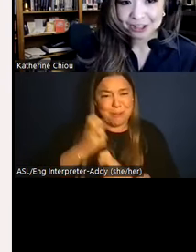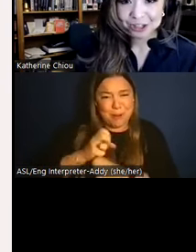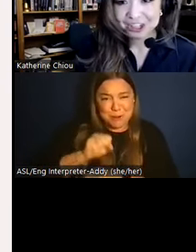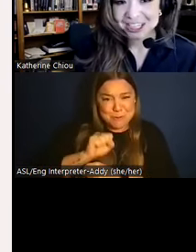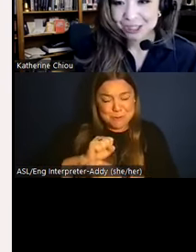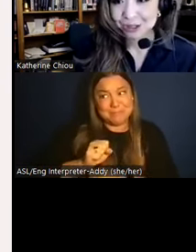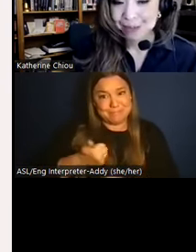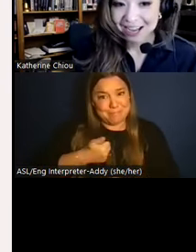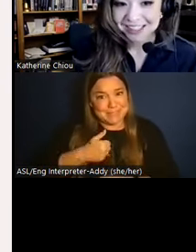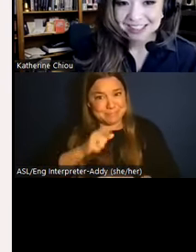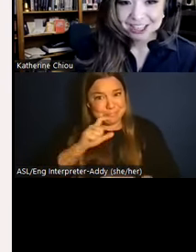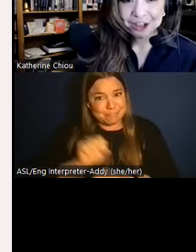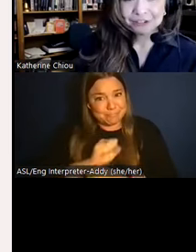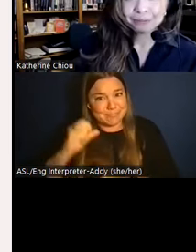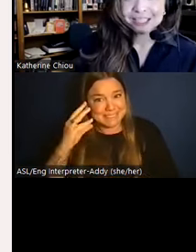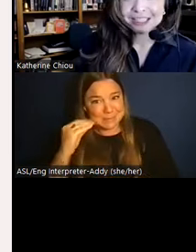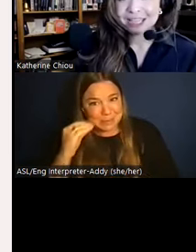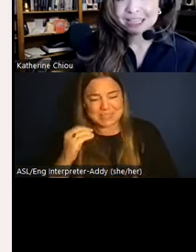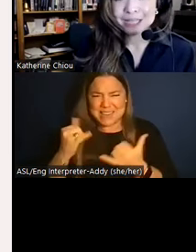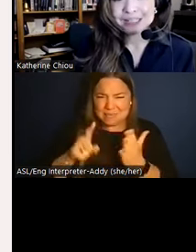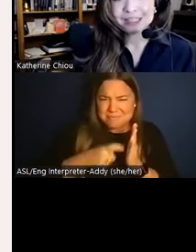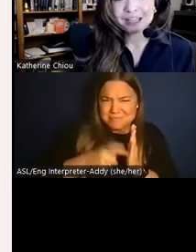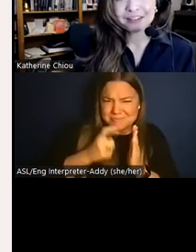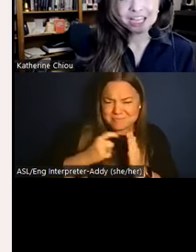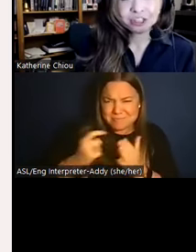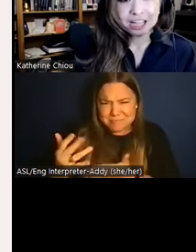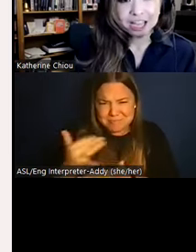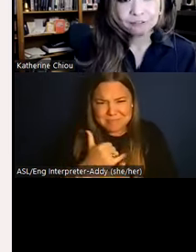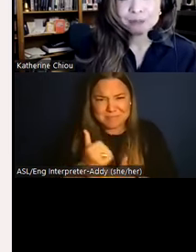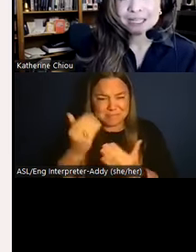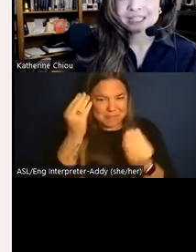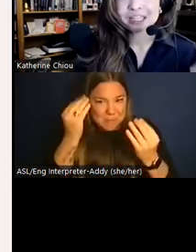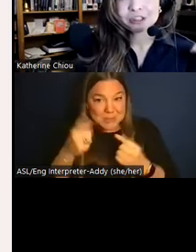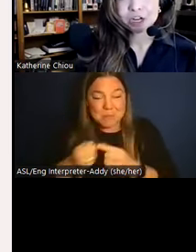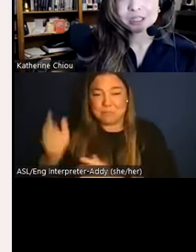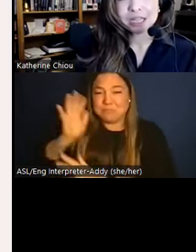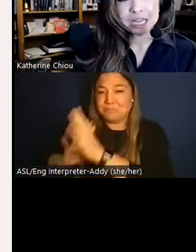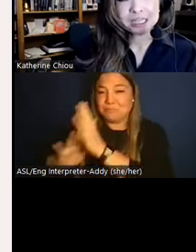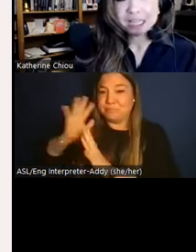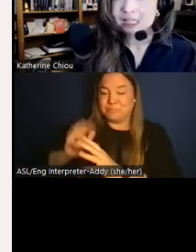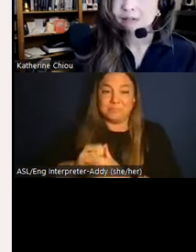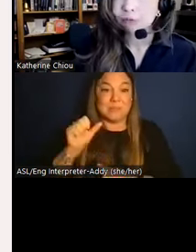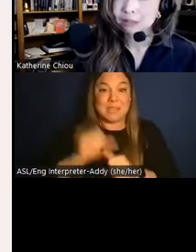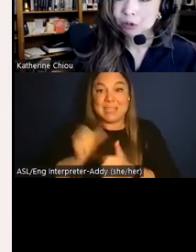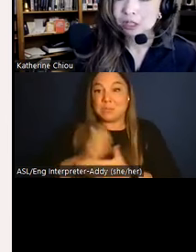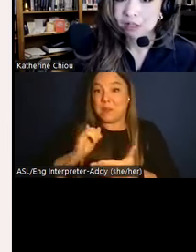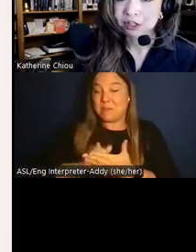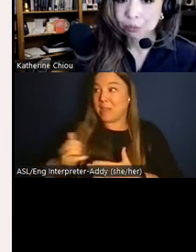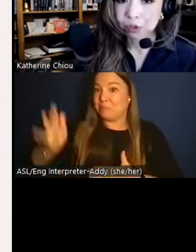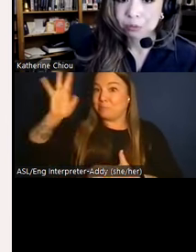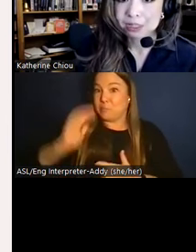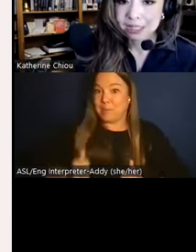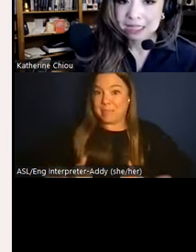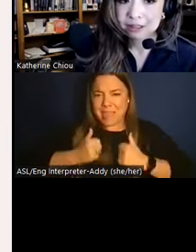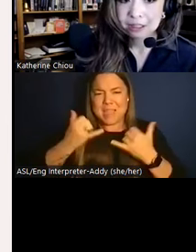of our journey into the past. From these collected pieces of the ancient life, we begin to construct a sense of what the Moche's culinary